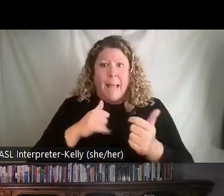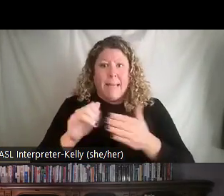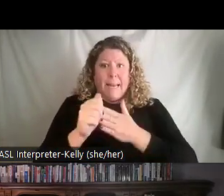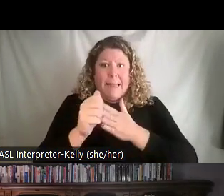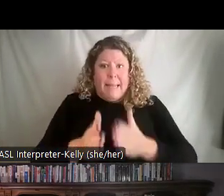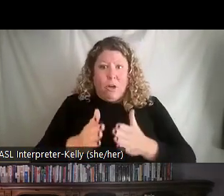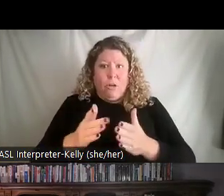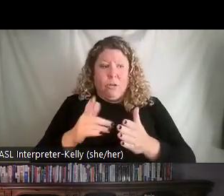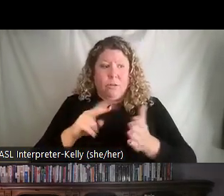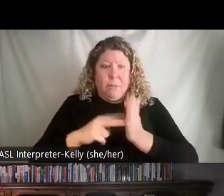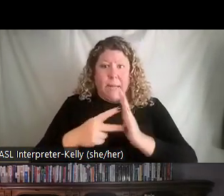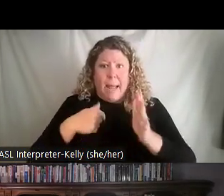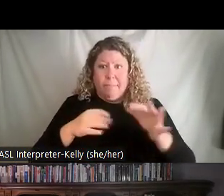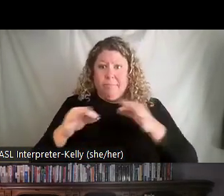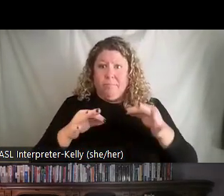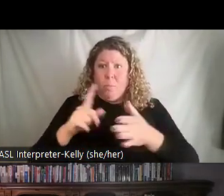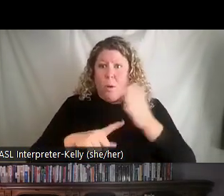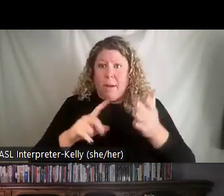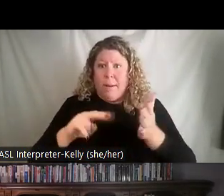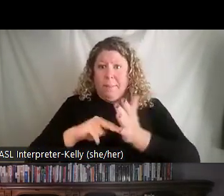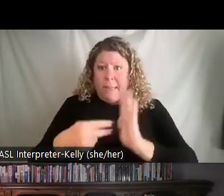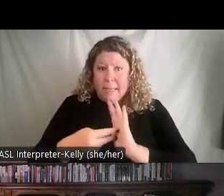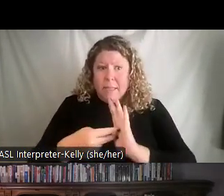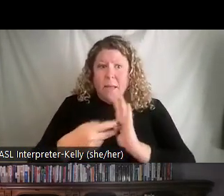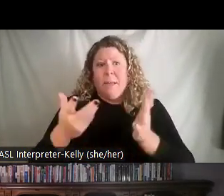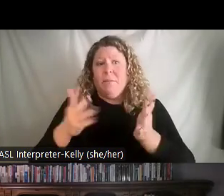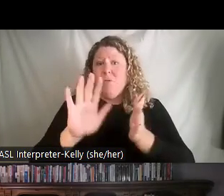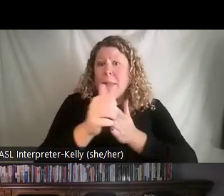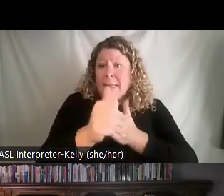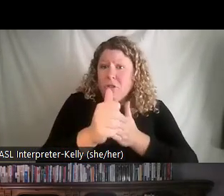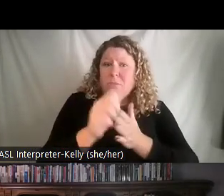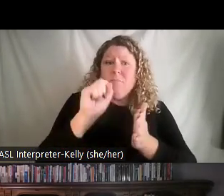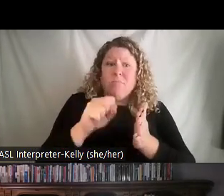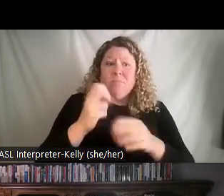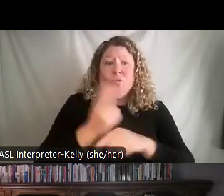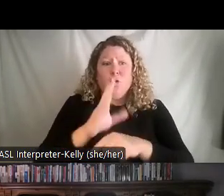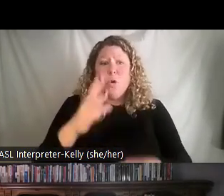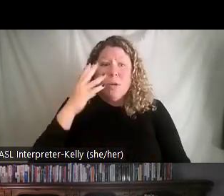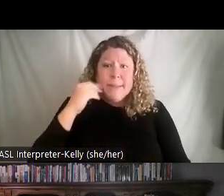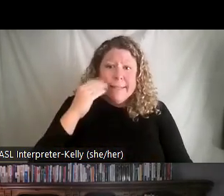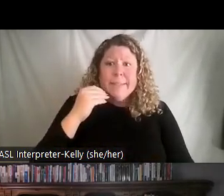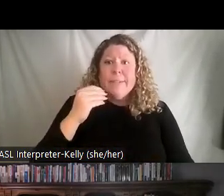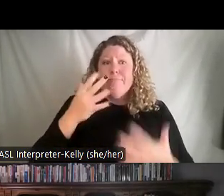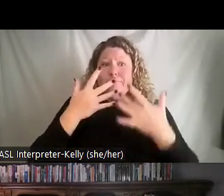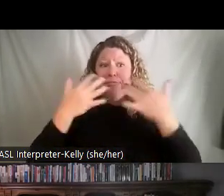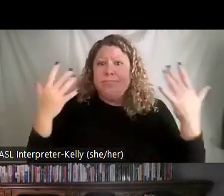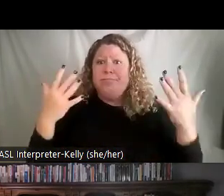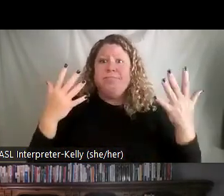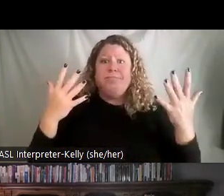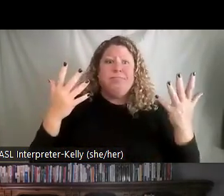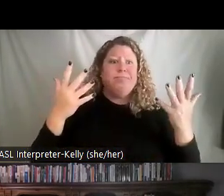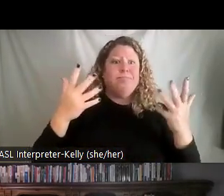true that our leadership is based on a number of factors. It's based on your experiences and your charisma, your talents, your skills, your competencies,